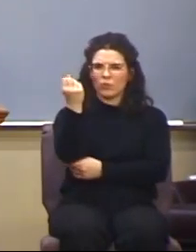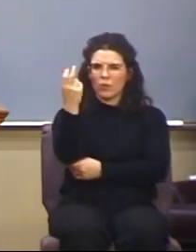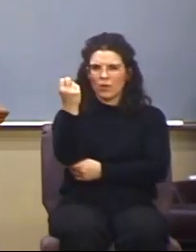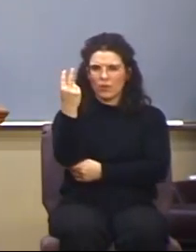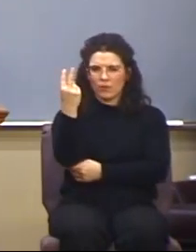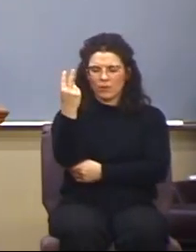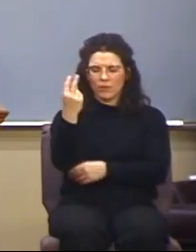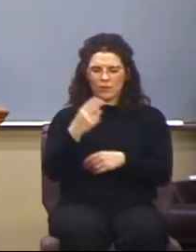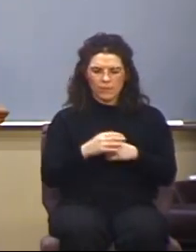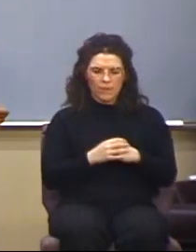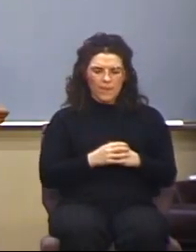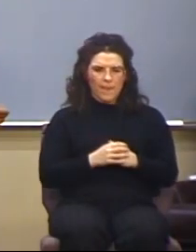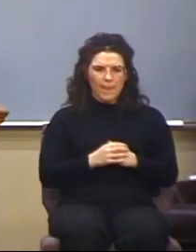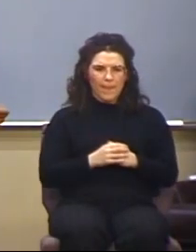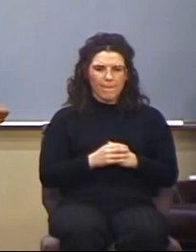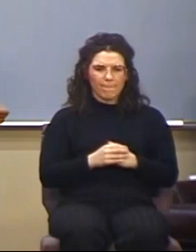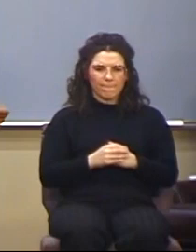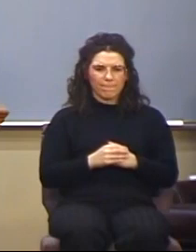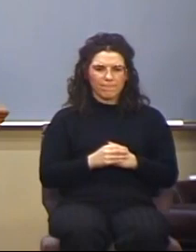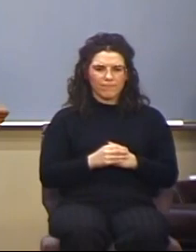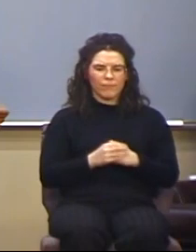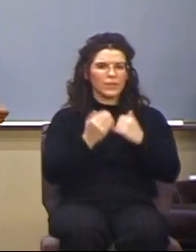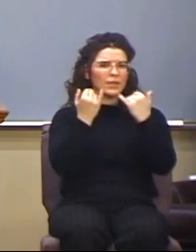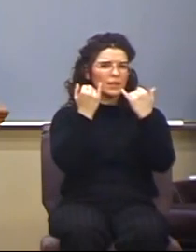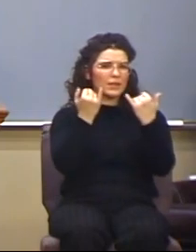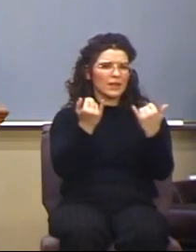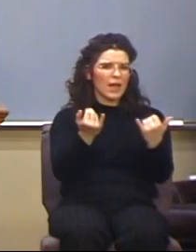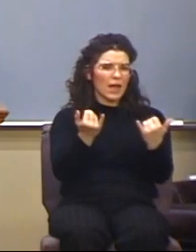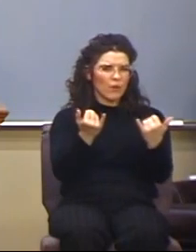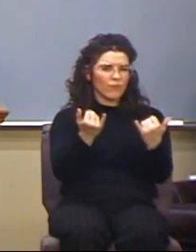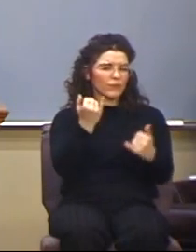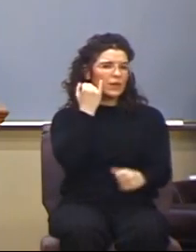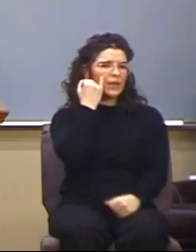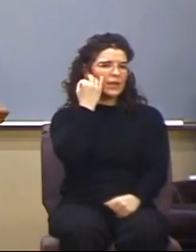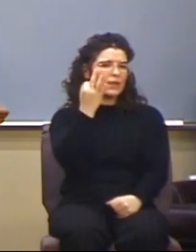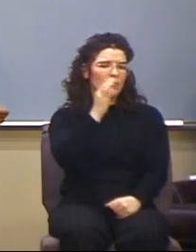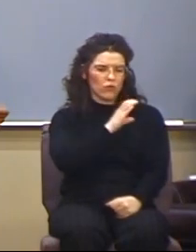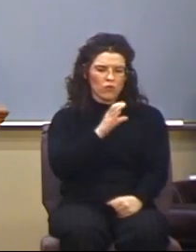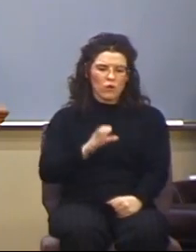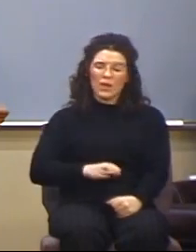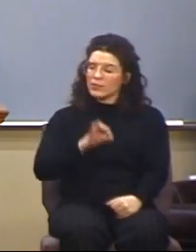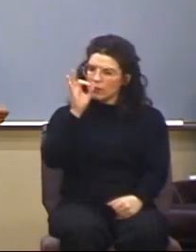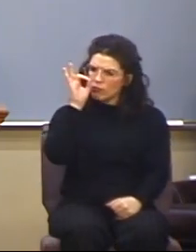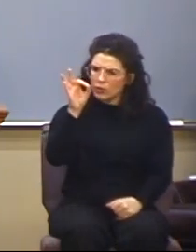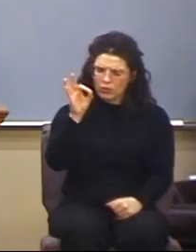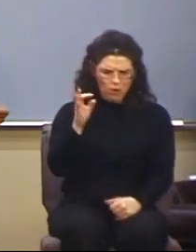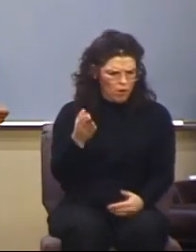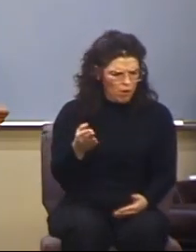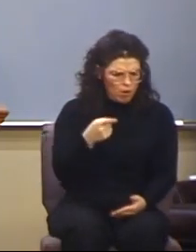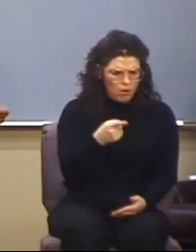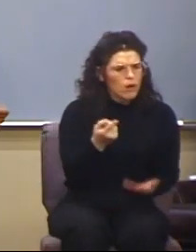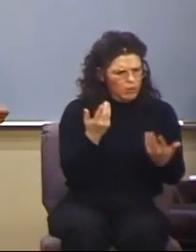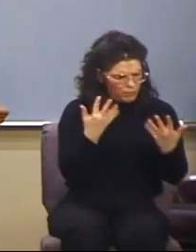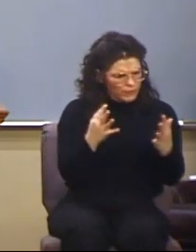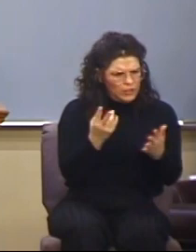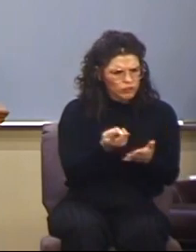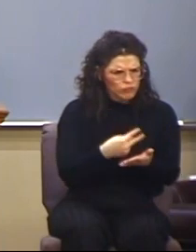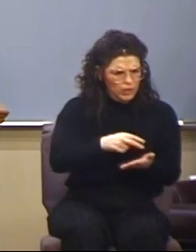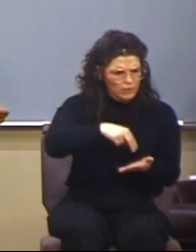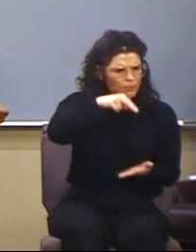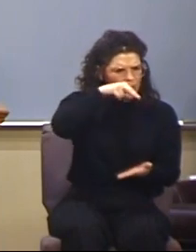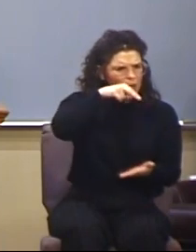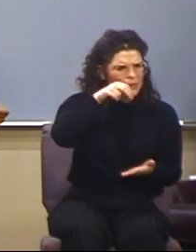12. Now, if Christ be preached that He rose from the dead, how say some among you that there